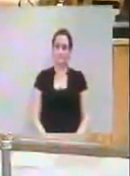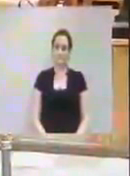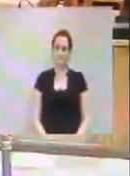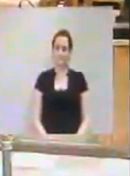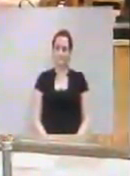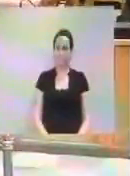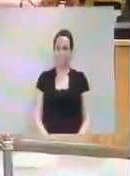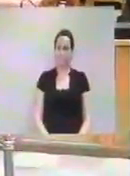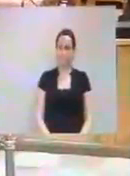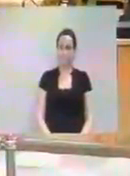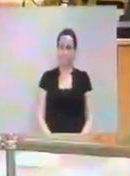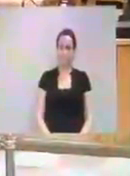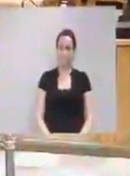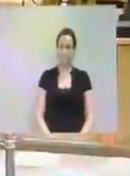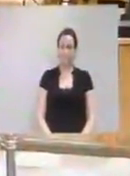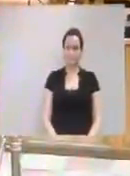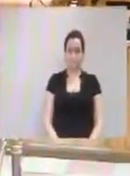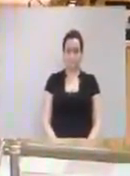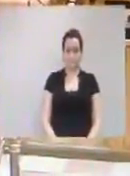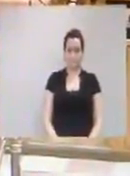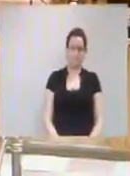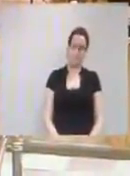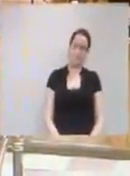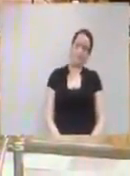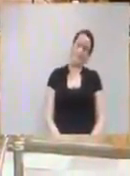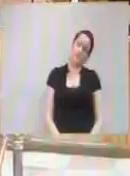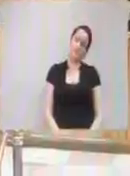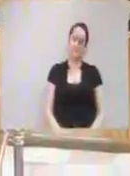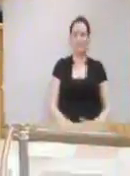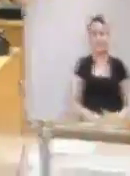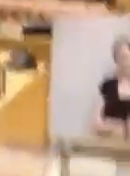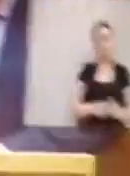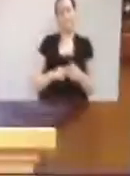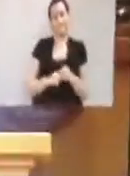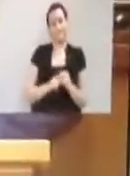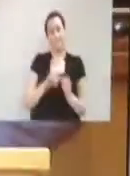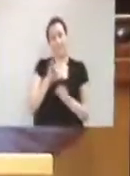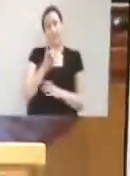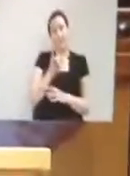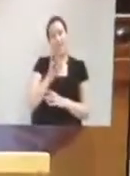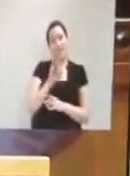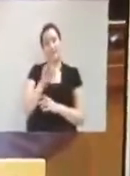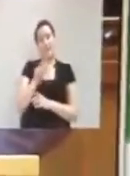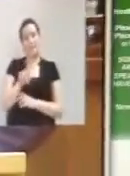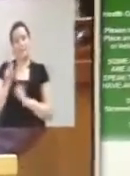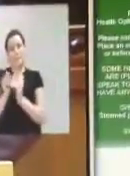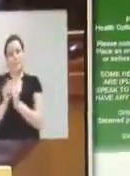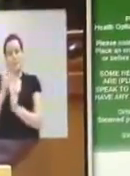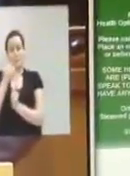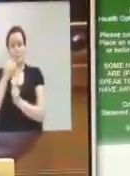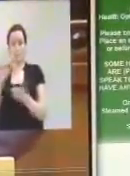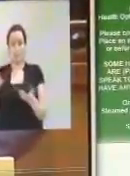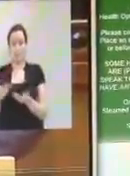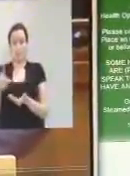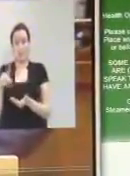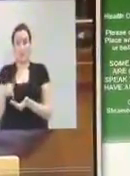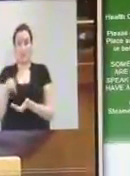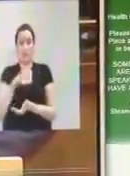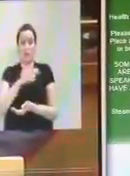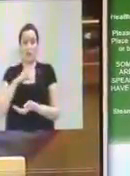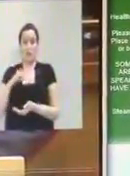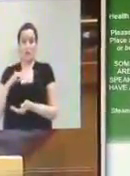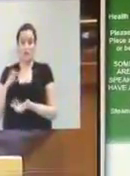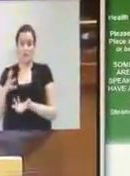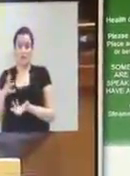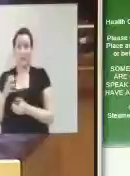Madam Deputy Speaker, the IFP member who served on this committee has resigned and I was given the